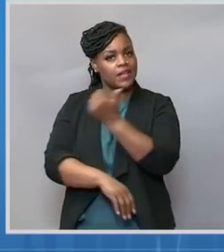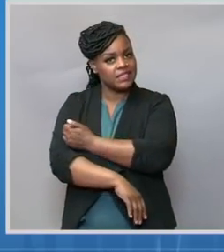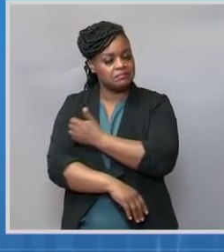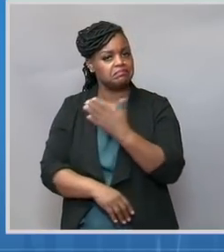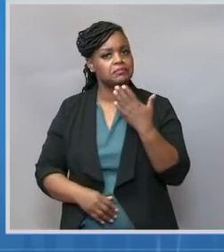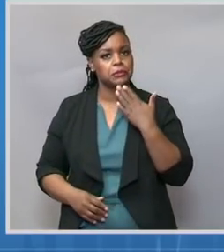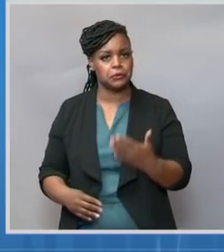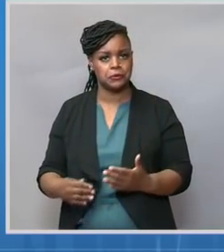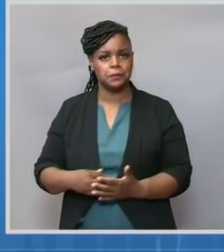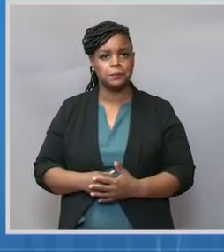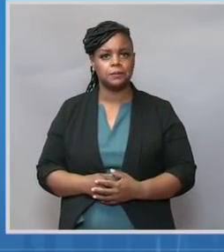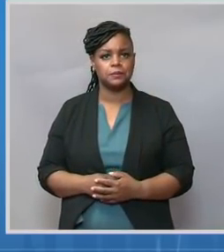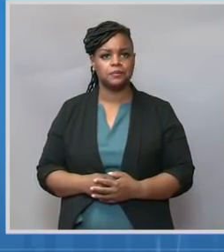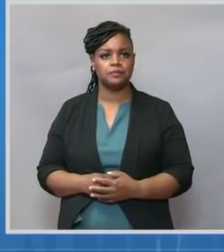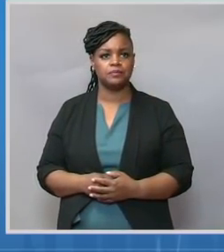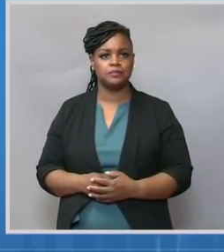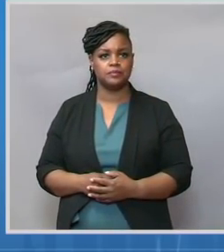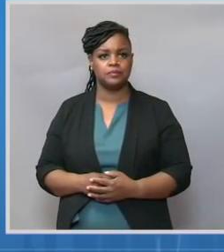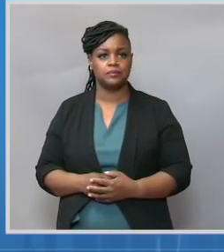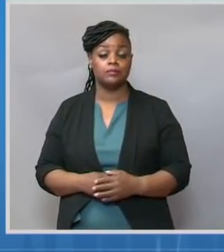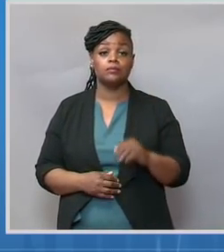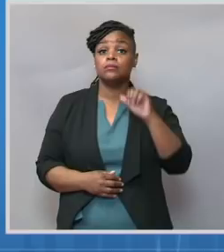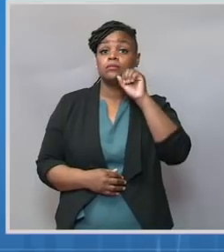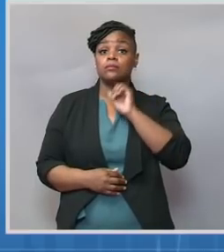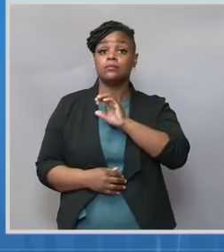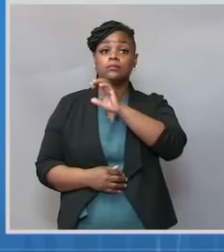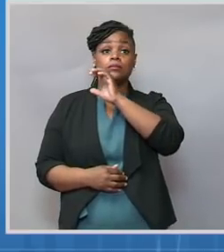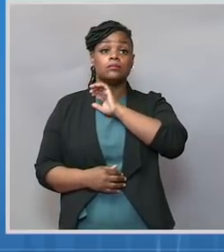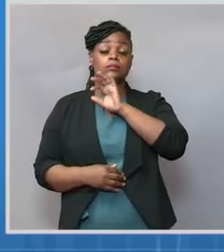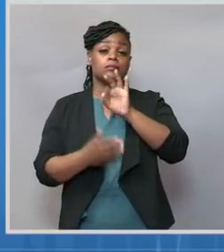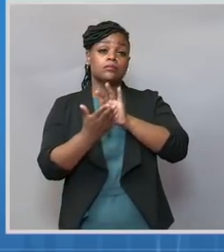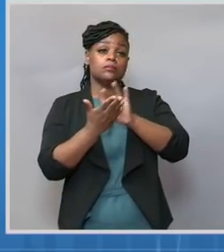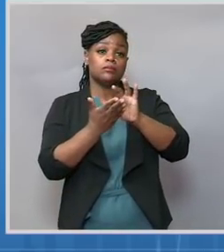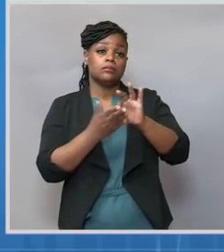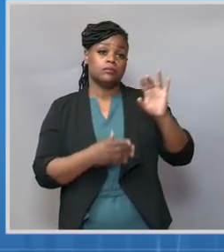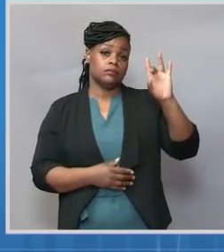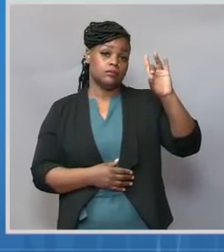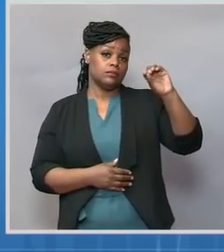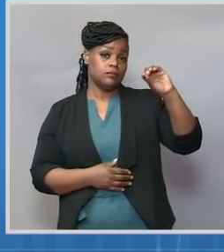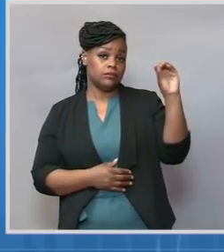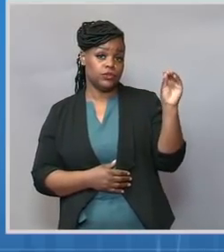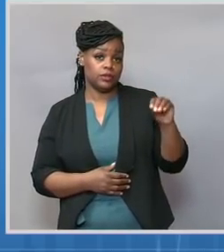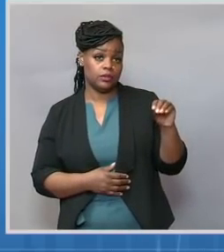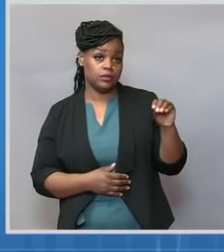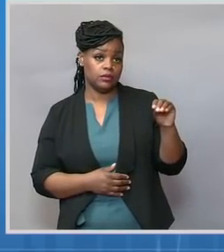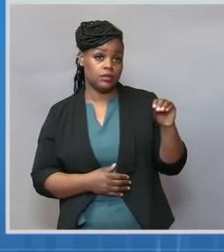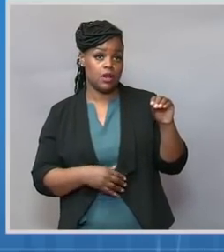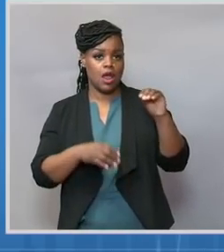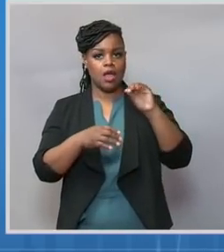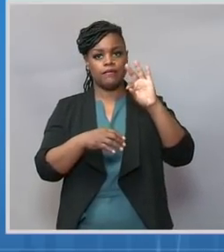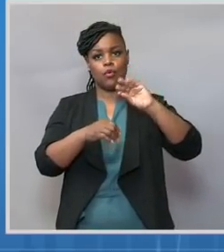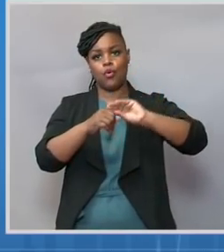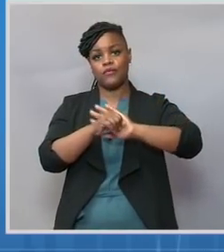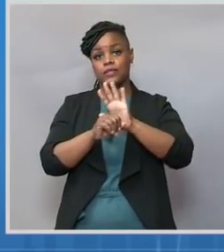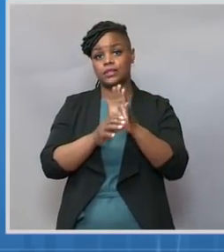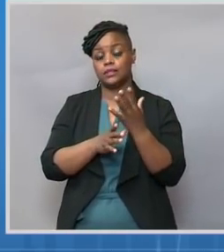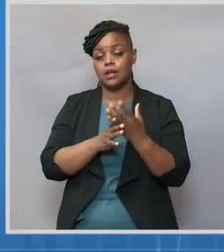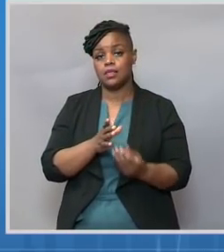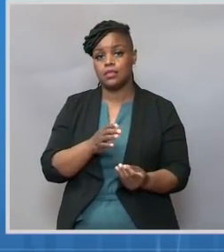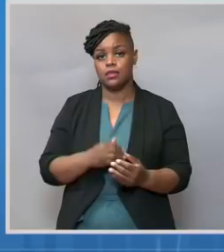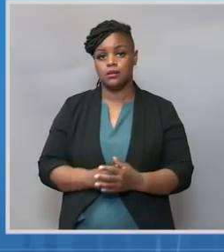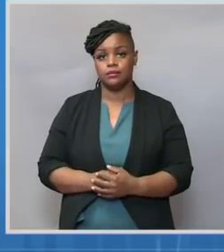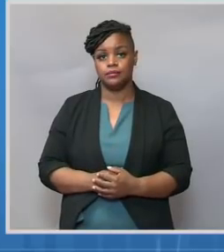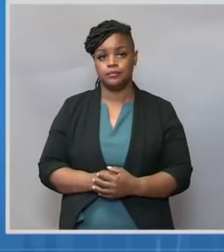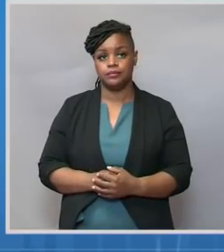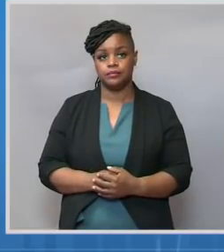Importantly, seniors accounted for 80 percent of COVID deaths. But now we've seen an 80 percent reduction